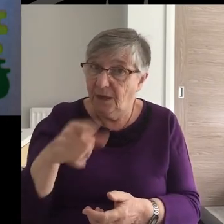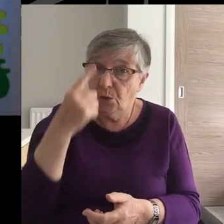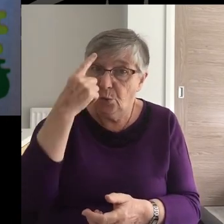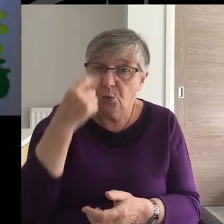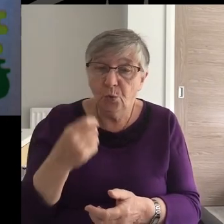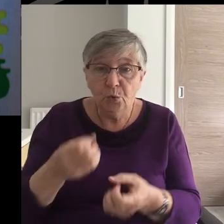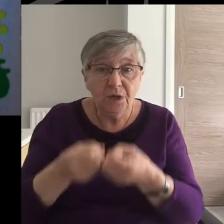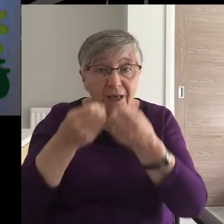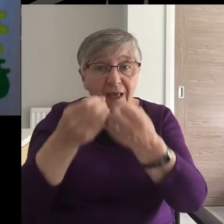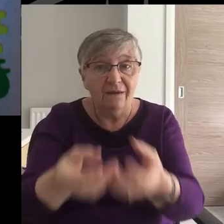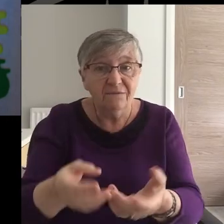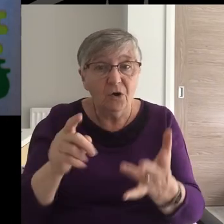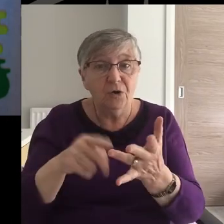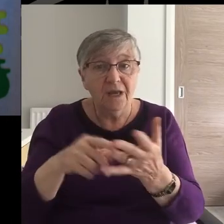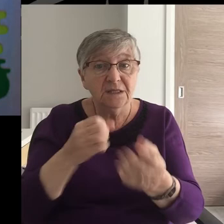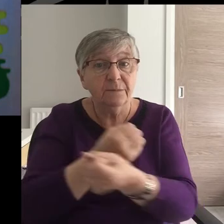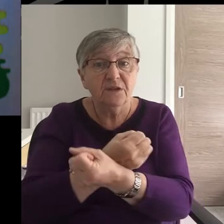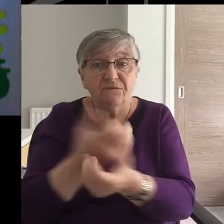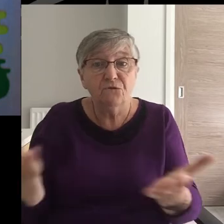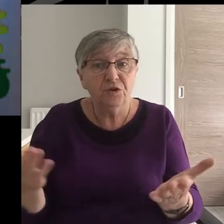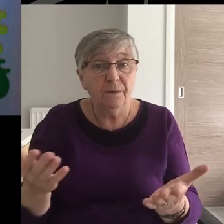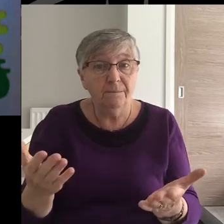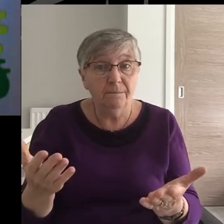Onesimus his freedom.